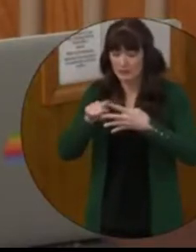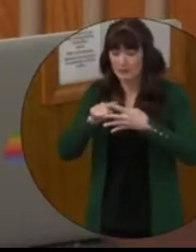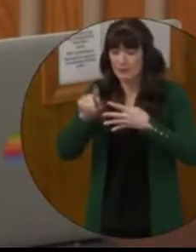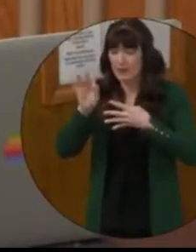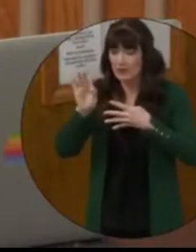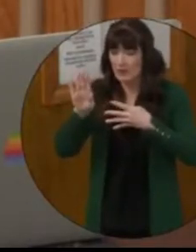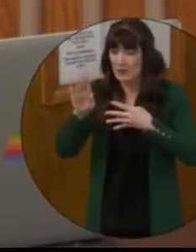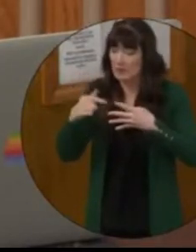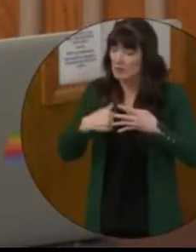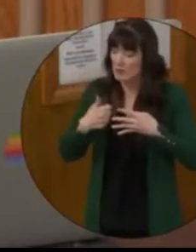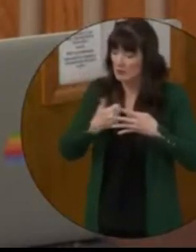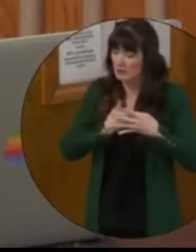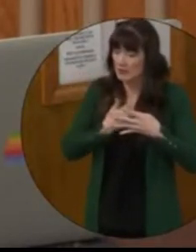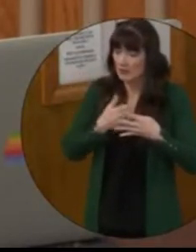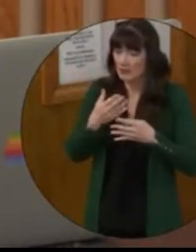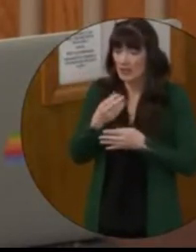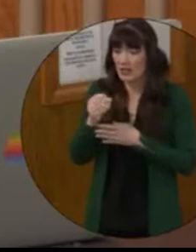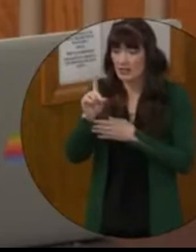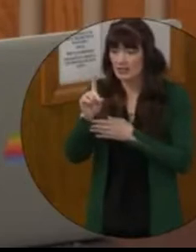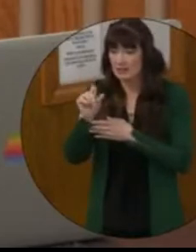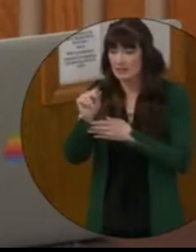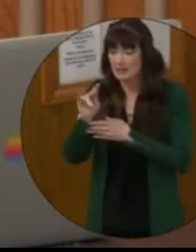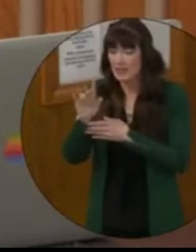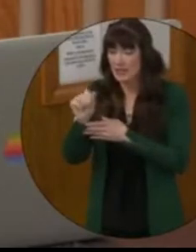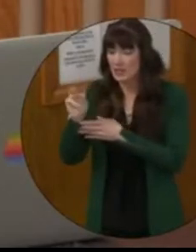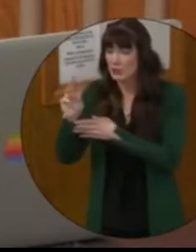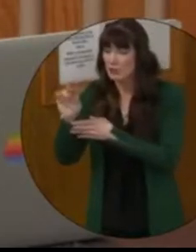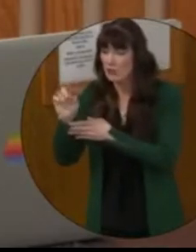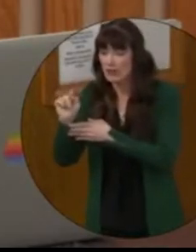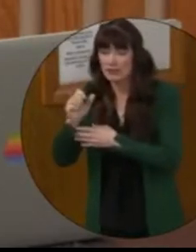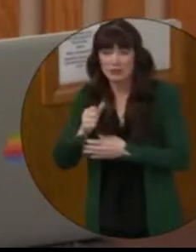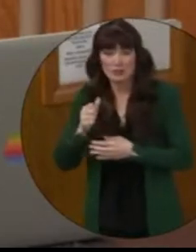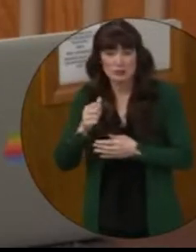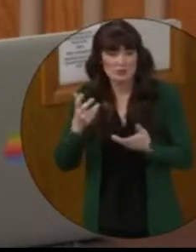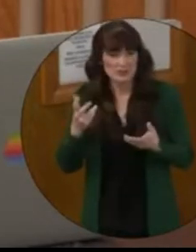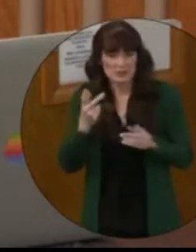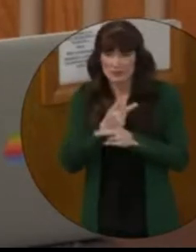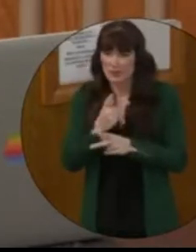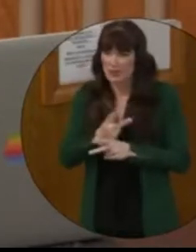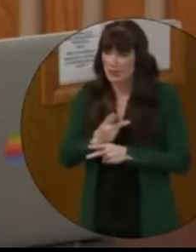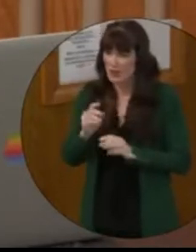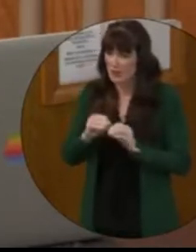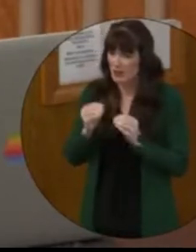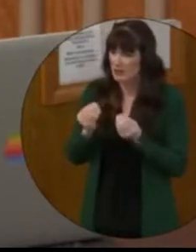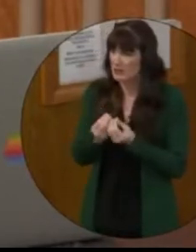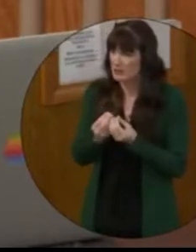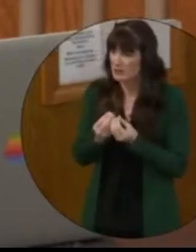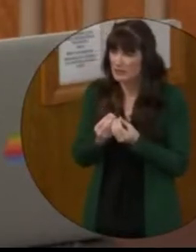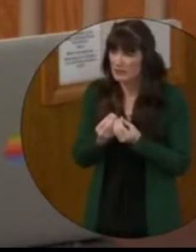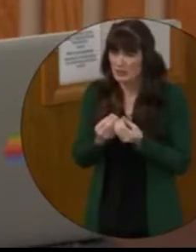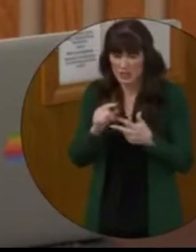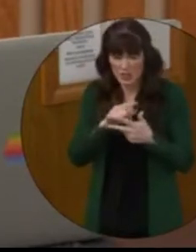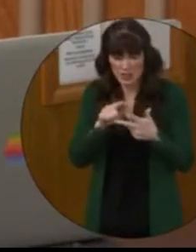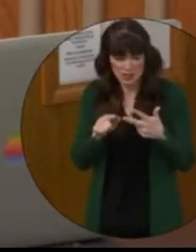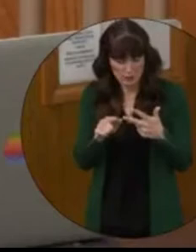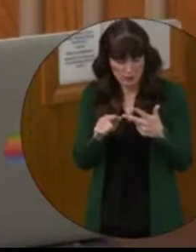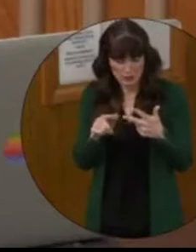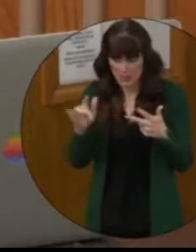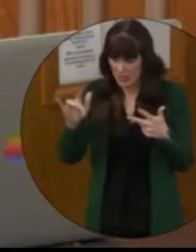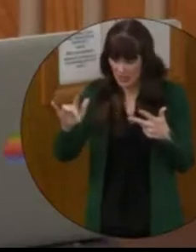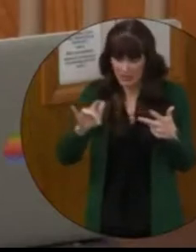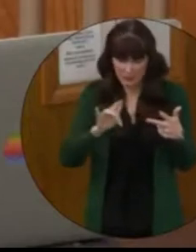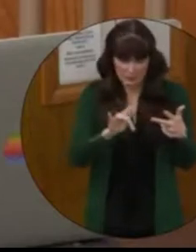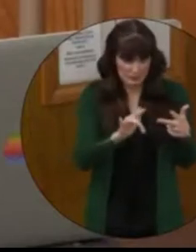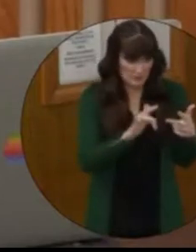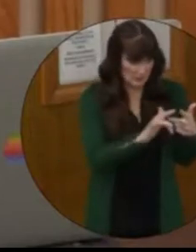and Deanna Wright to ask us how assigning offices worked. We didn't understand the difficulty of assigning three empty offices to three